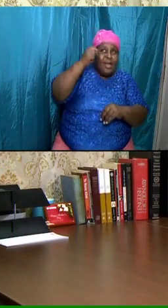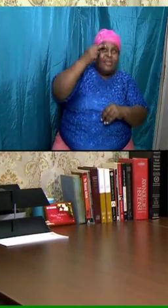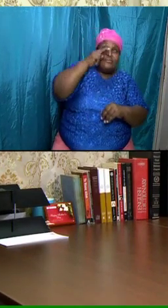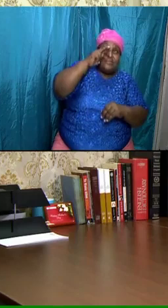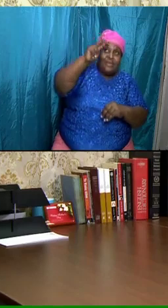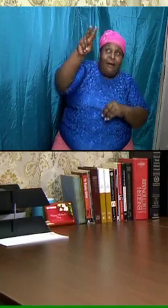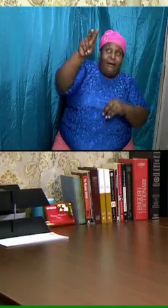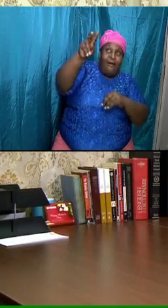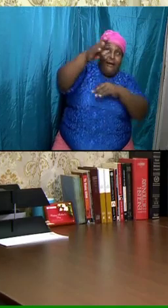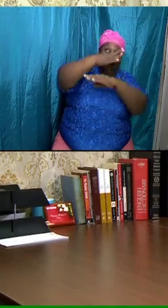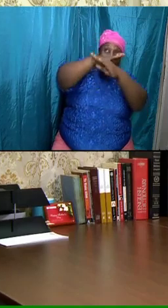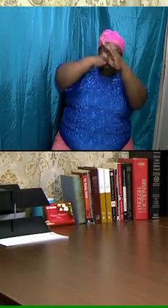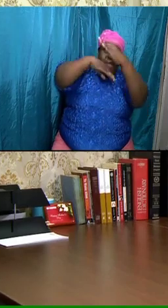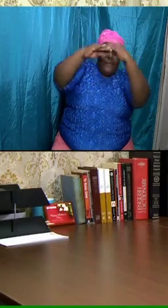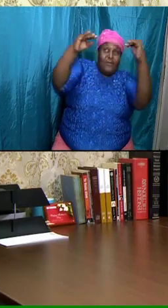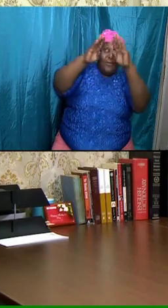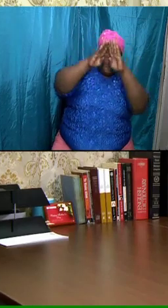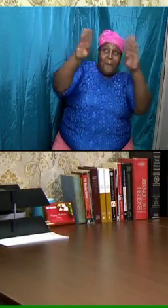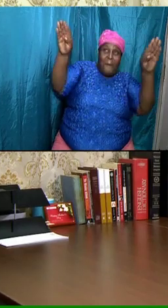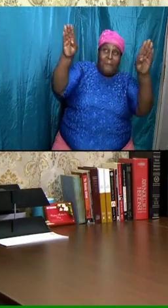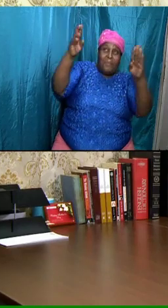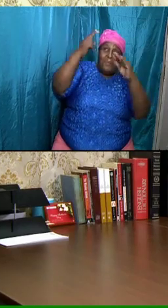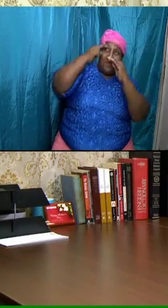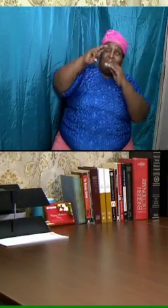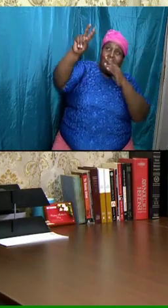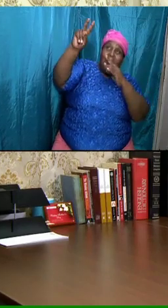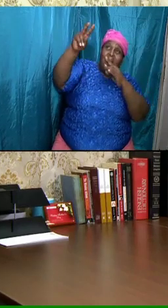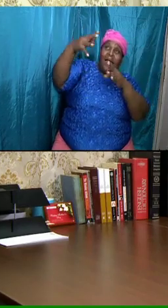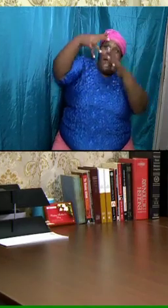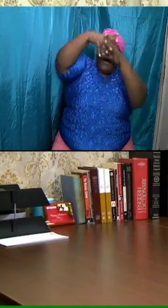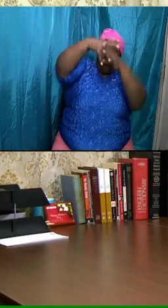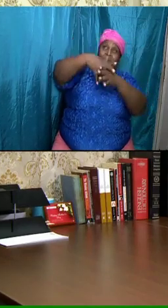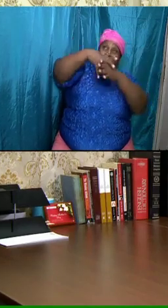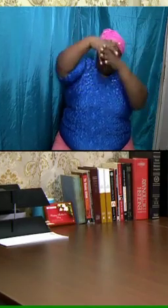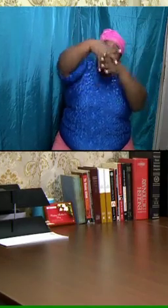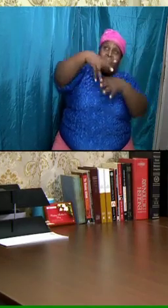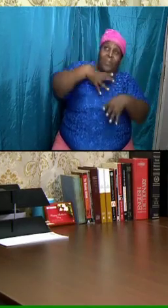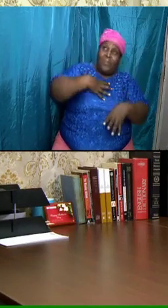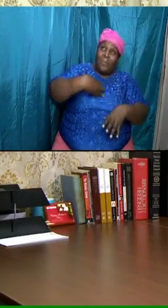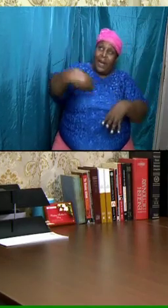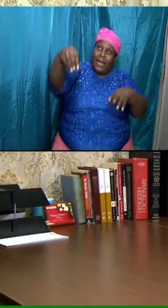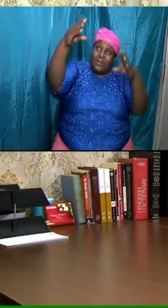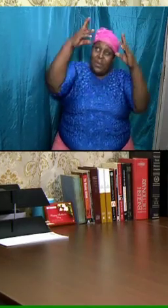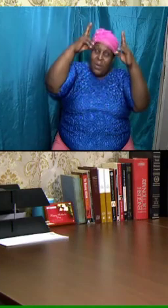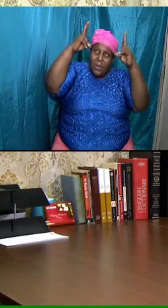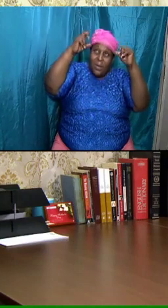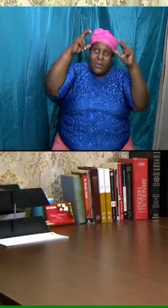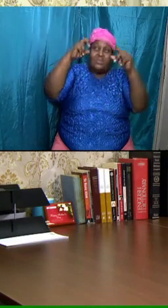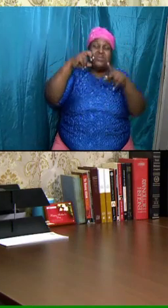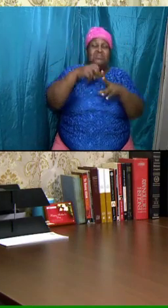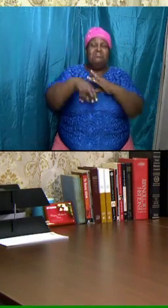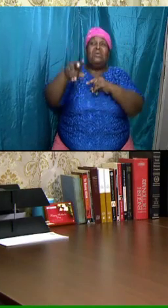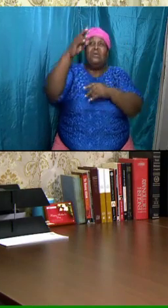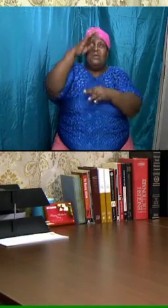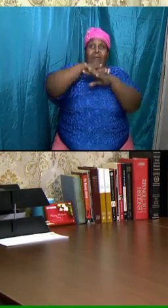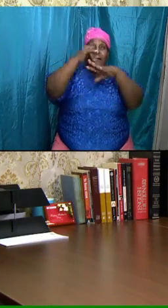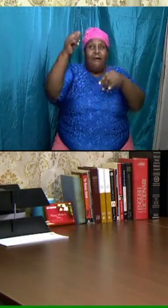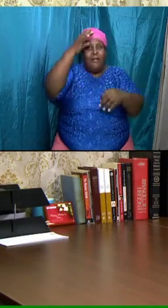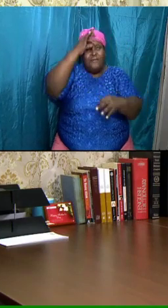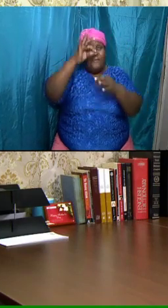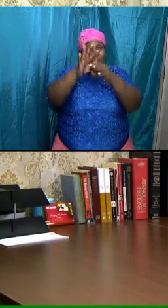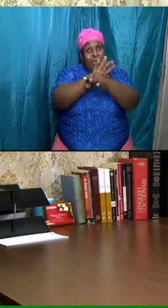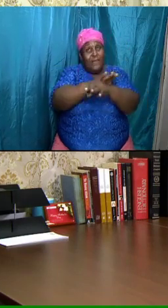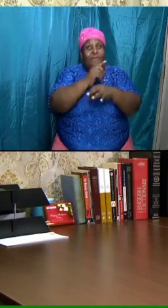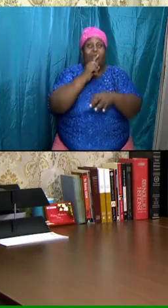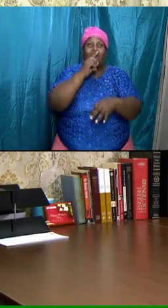saw heaven opened and behold a white horse and he that sat upon him was called faithful and true